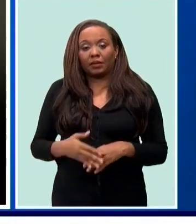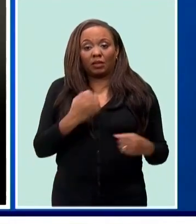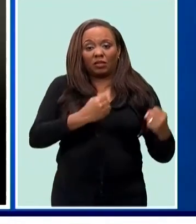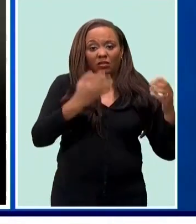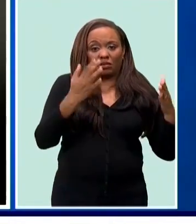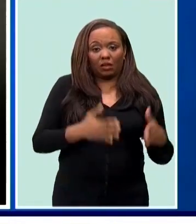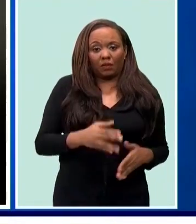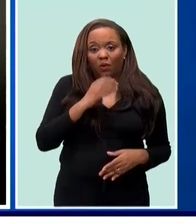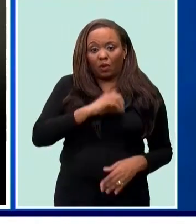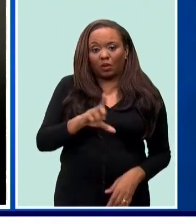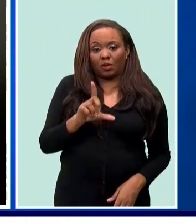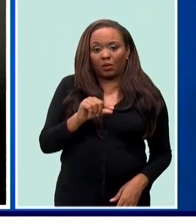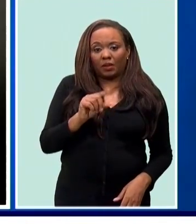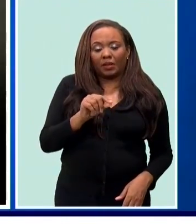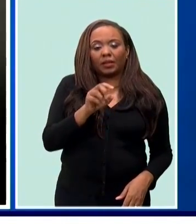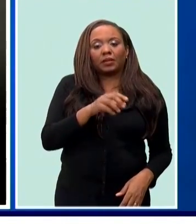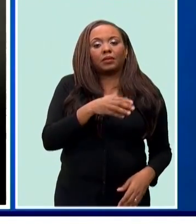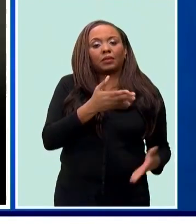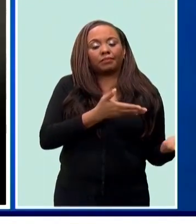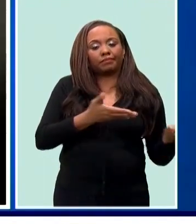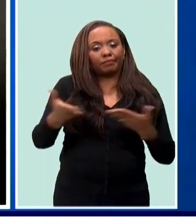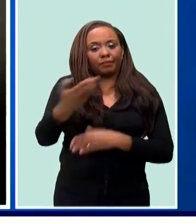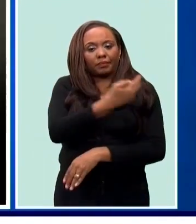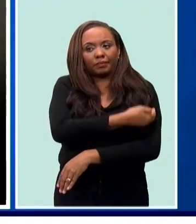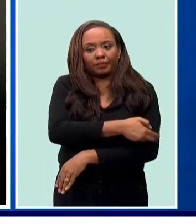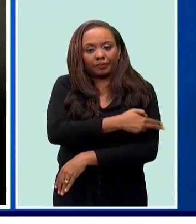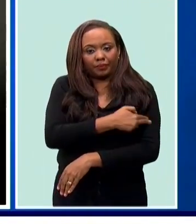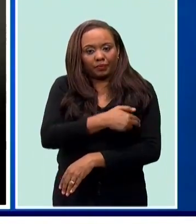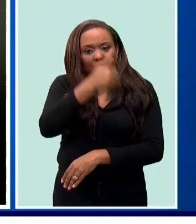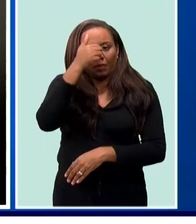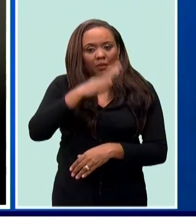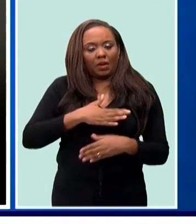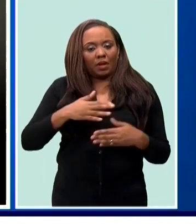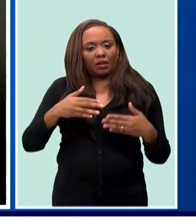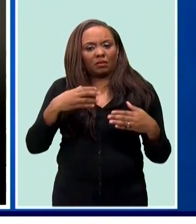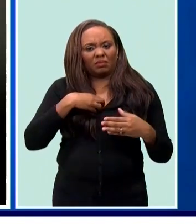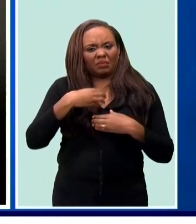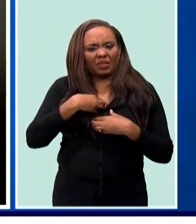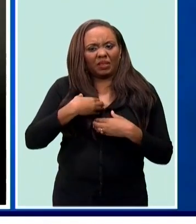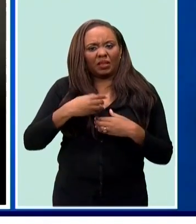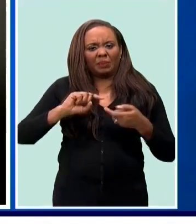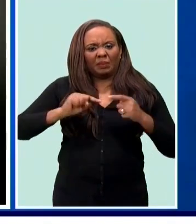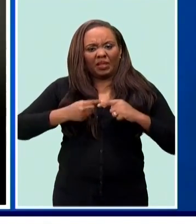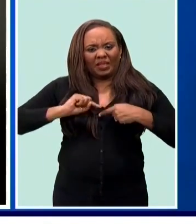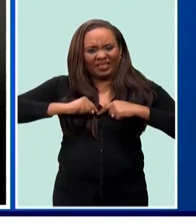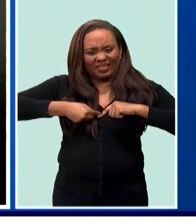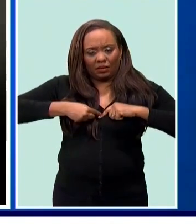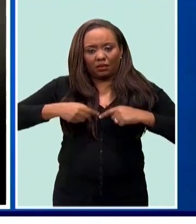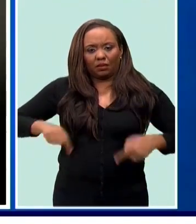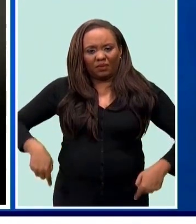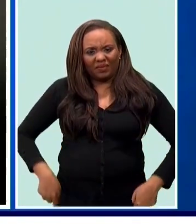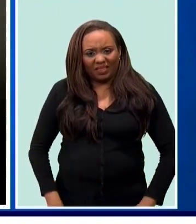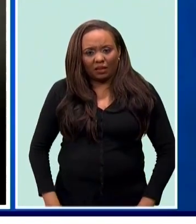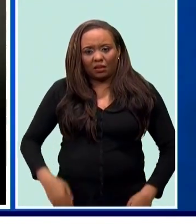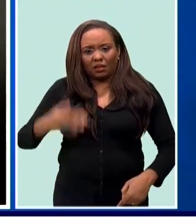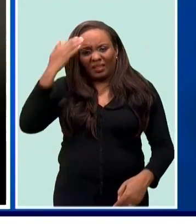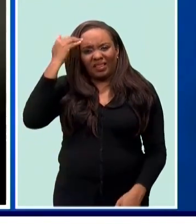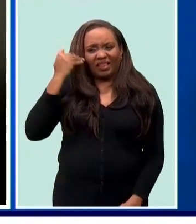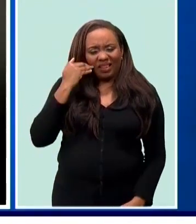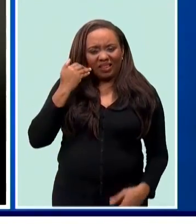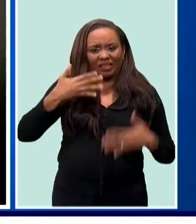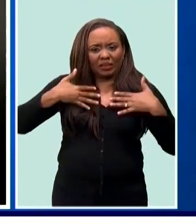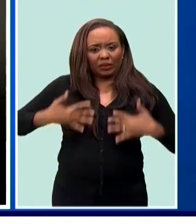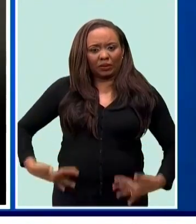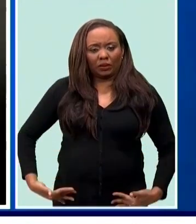Greenwich's St. Lucie, was transported to hospital. Roach complained of pain to his feet, chest, head and about his upper body.